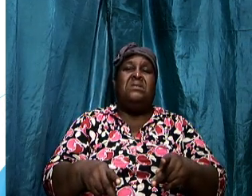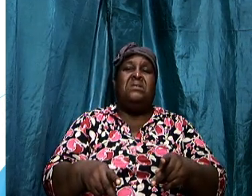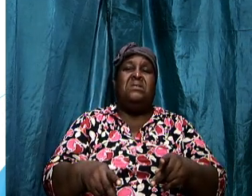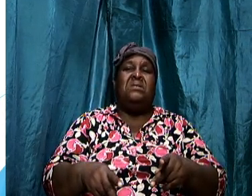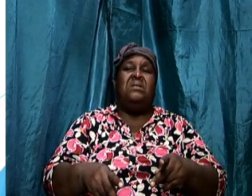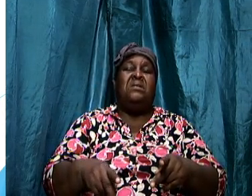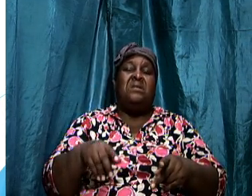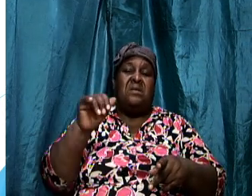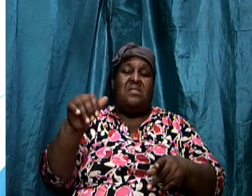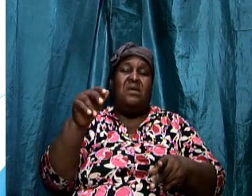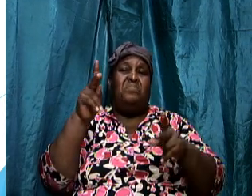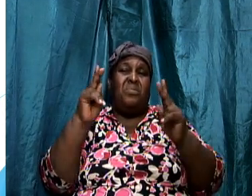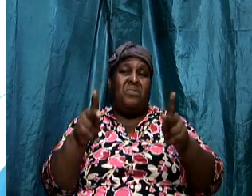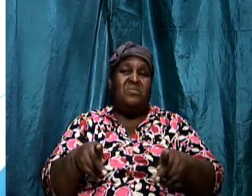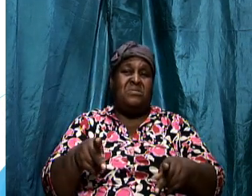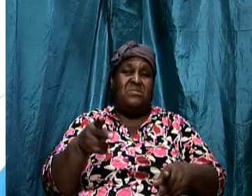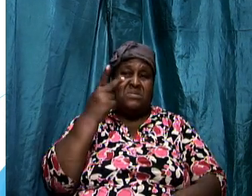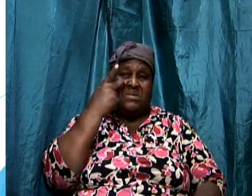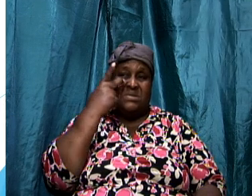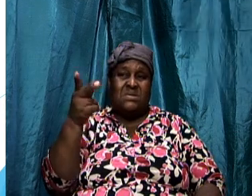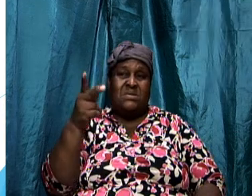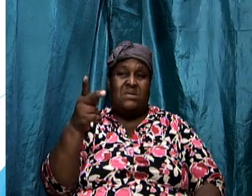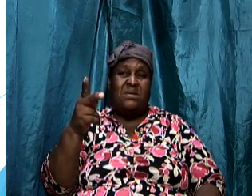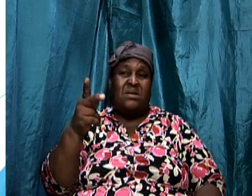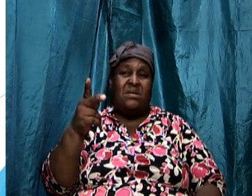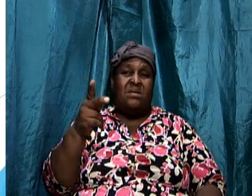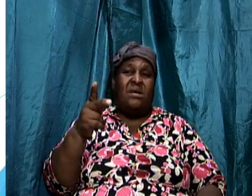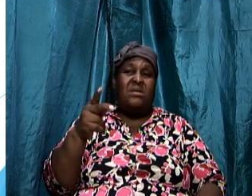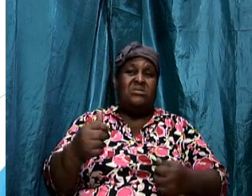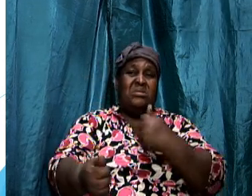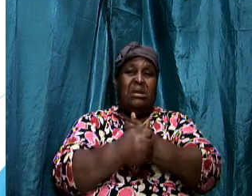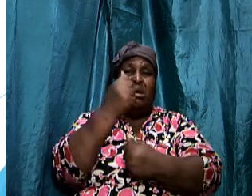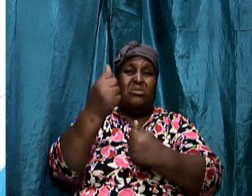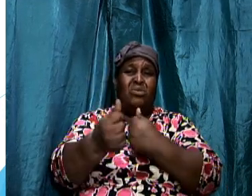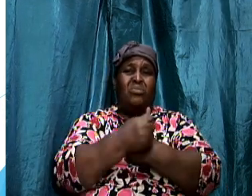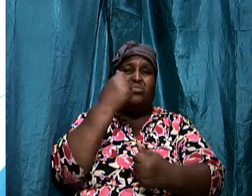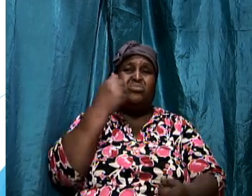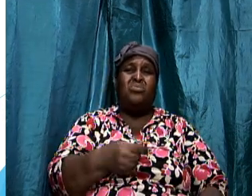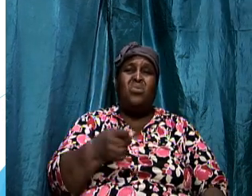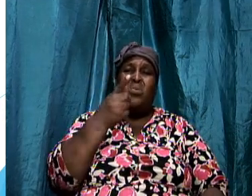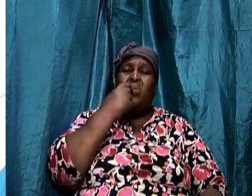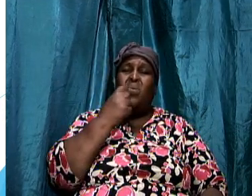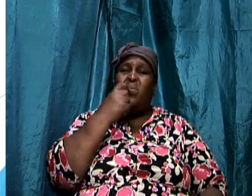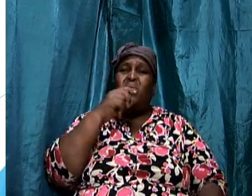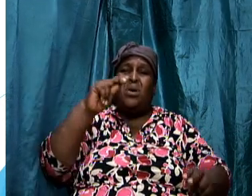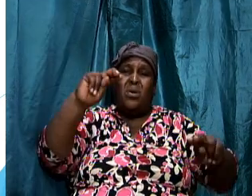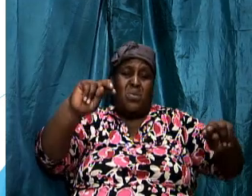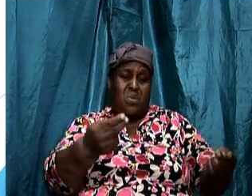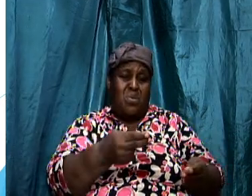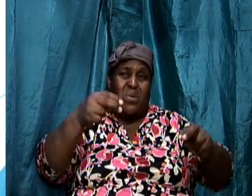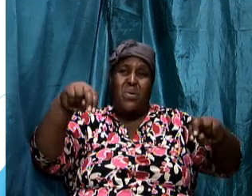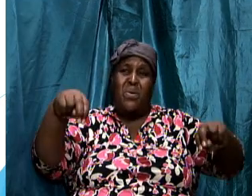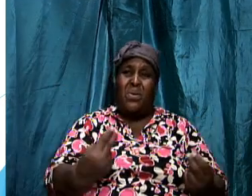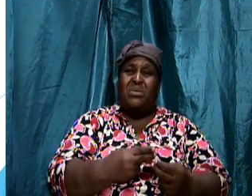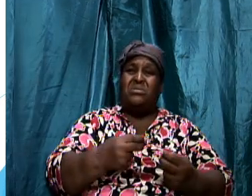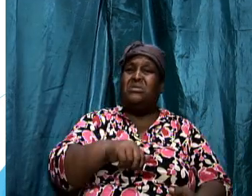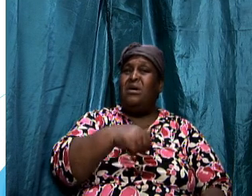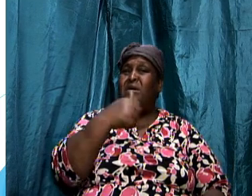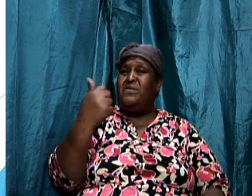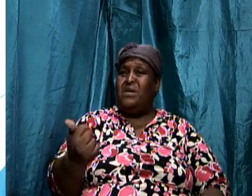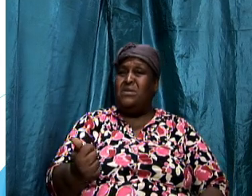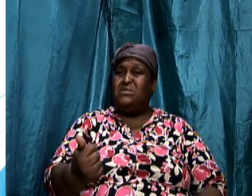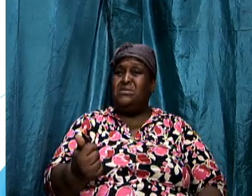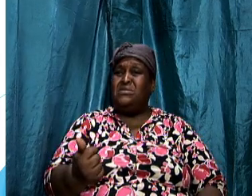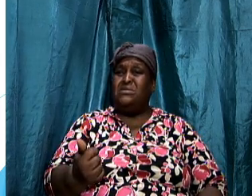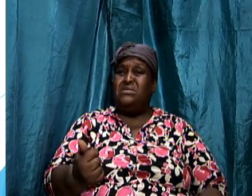that person was seen as dangerous who could harm others if not restrained i